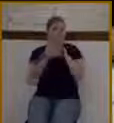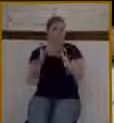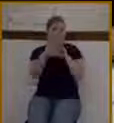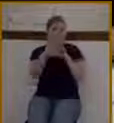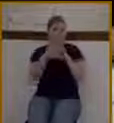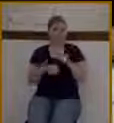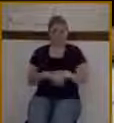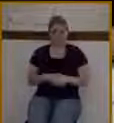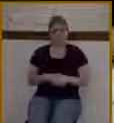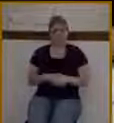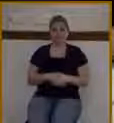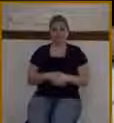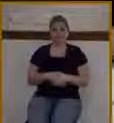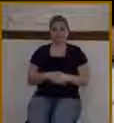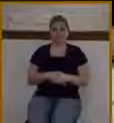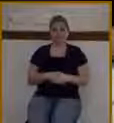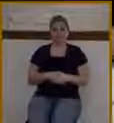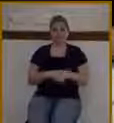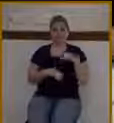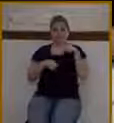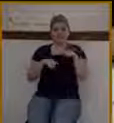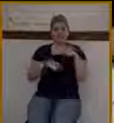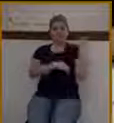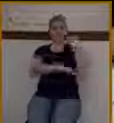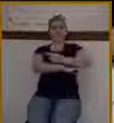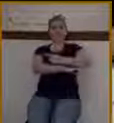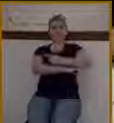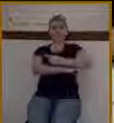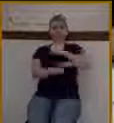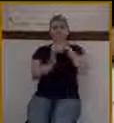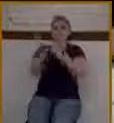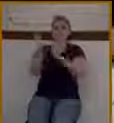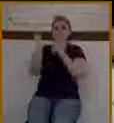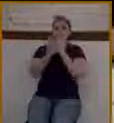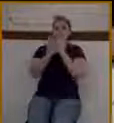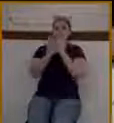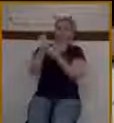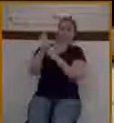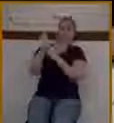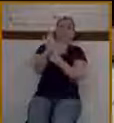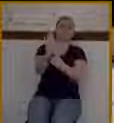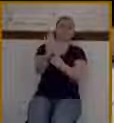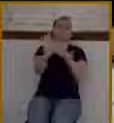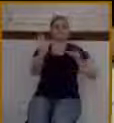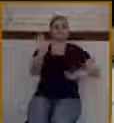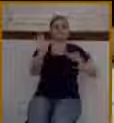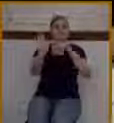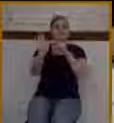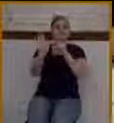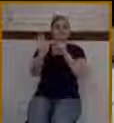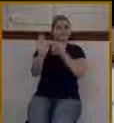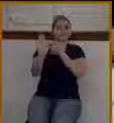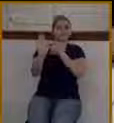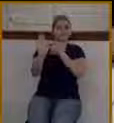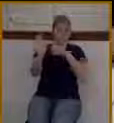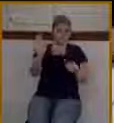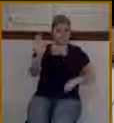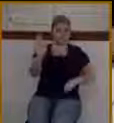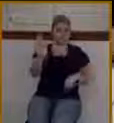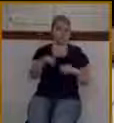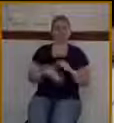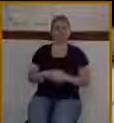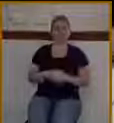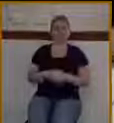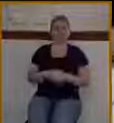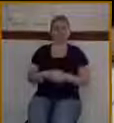Triumphal Entry. This was a day when Jesus presented himself as the Messiah, as the Son of David. Now, all four